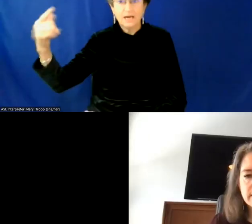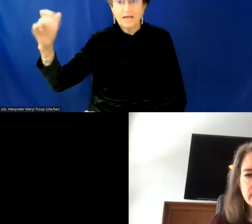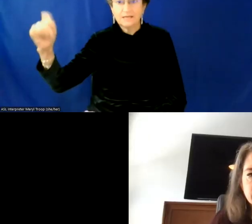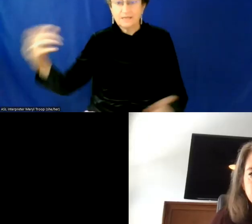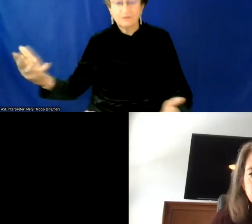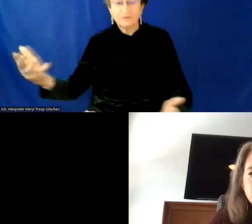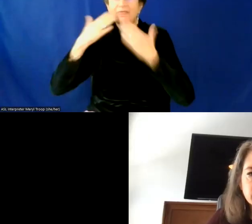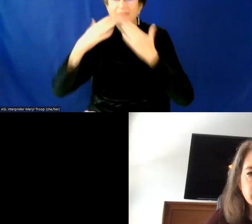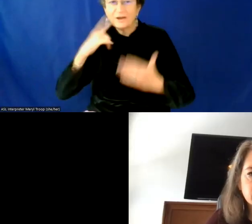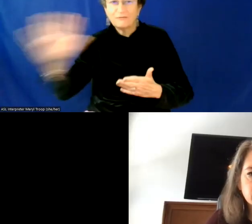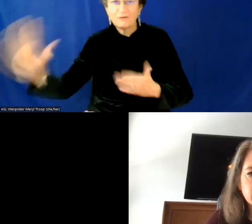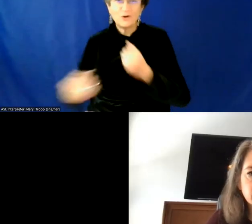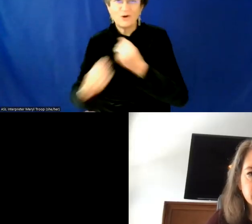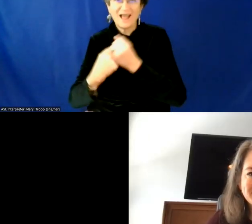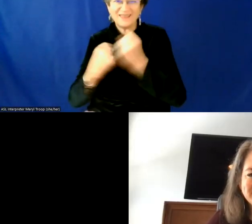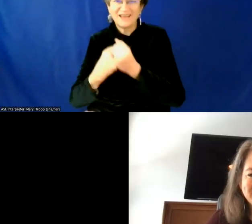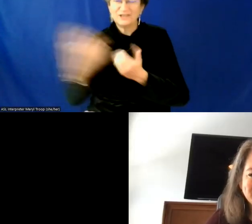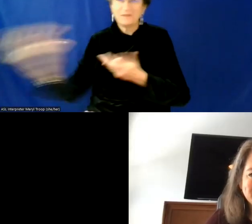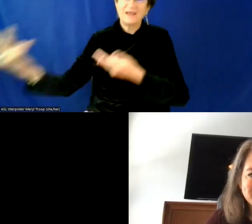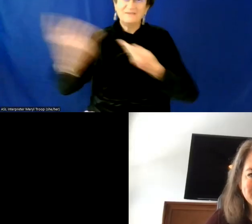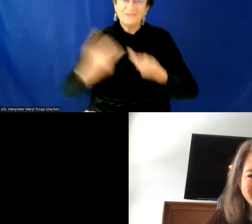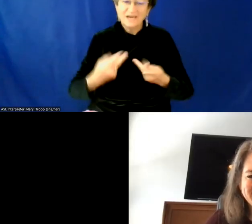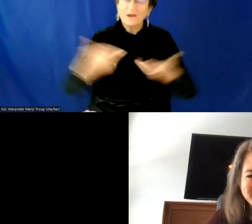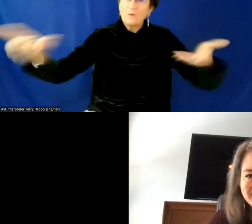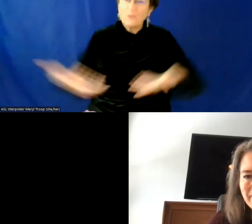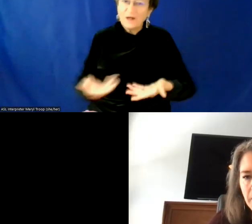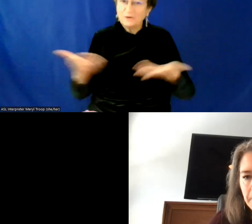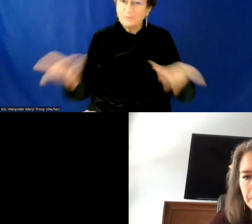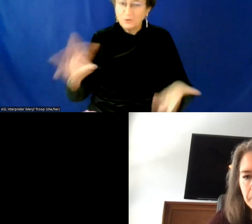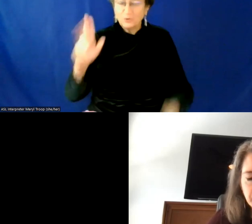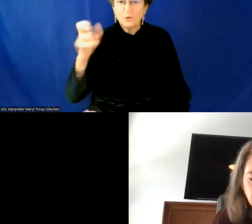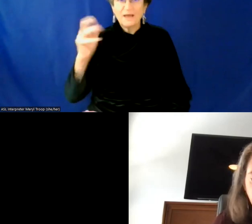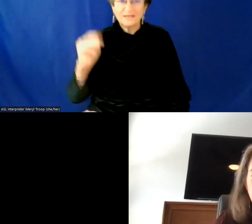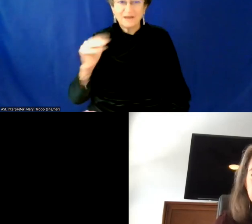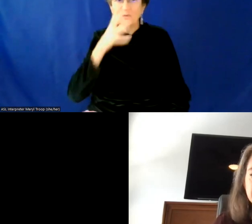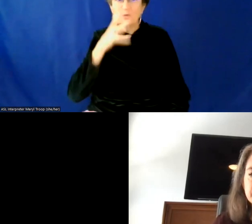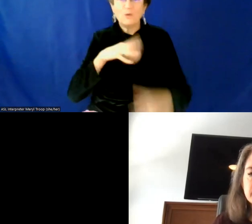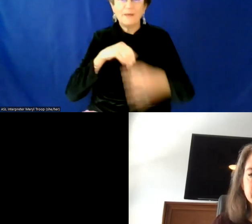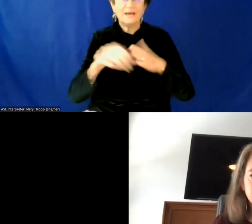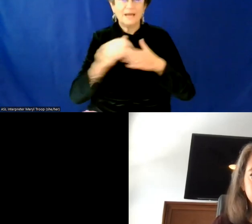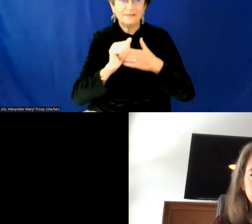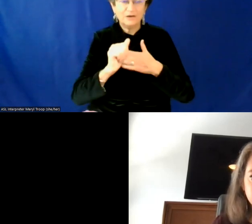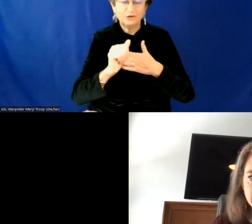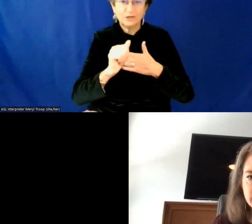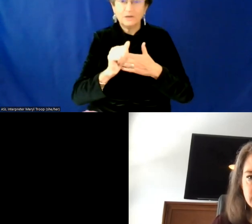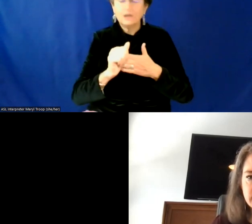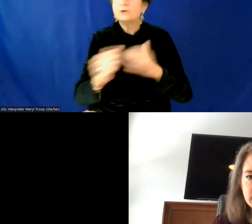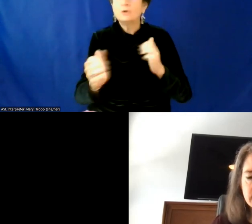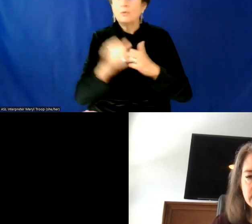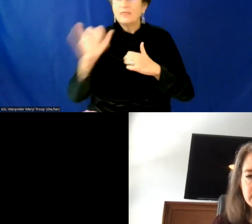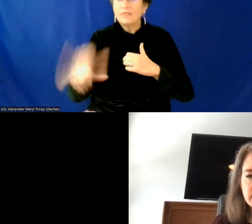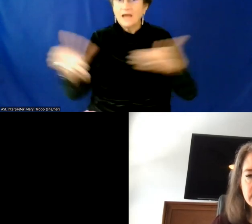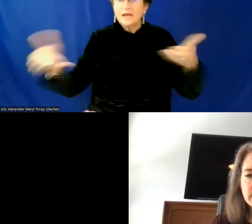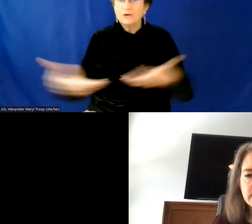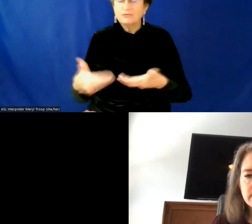and, um, we welcome you to USM Women in Leadership. So, with that, um, I'd like to introduce today's panel